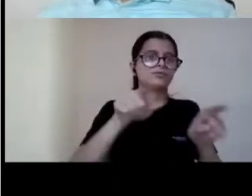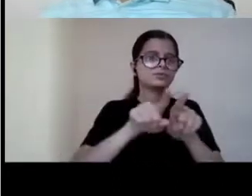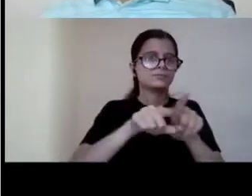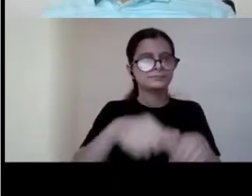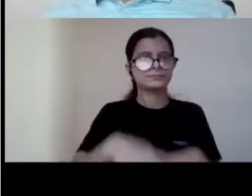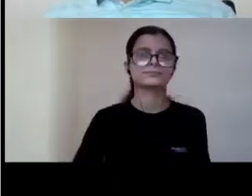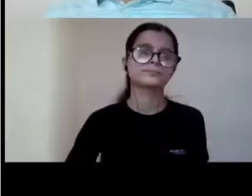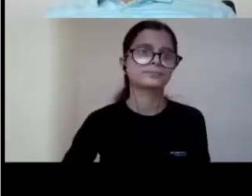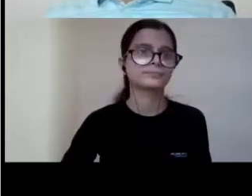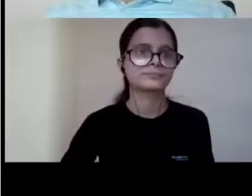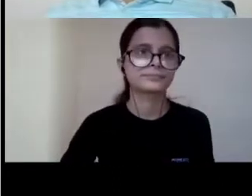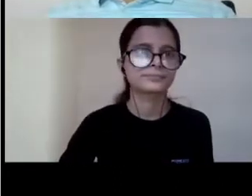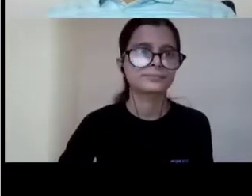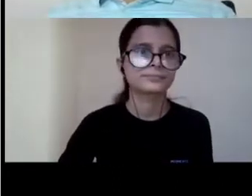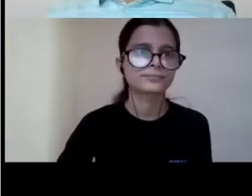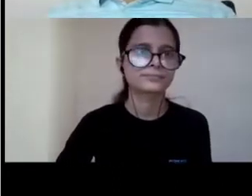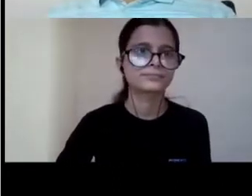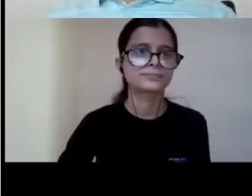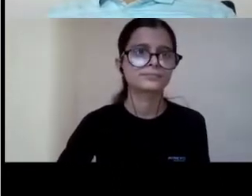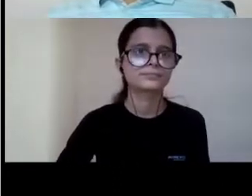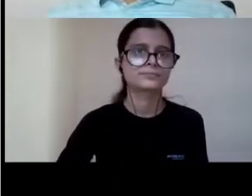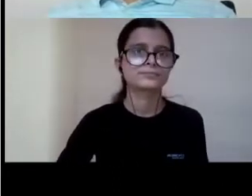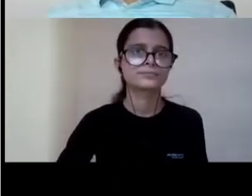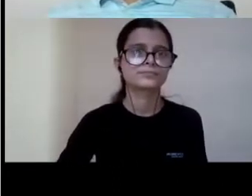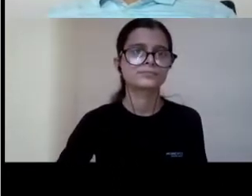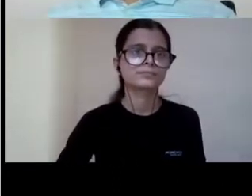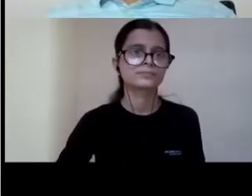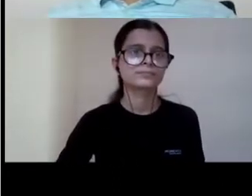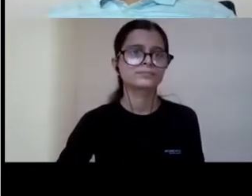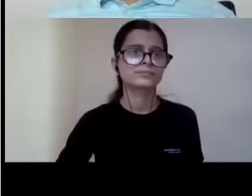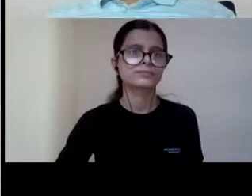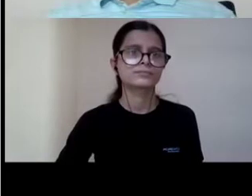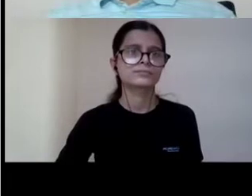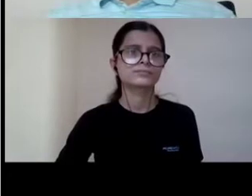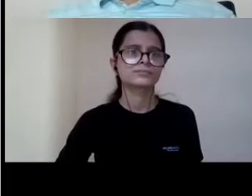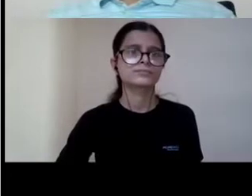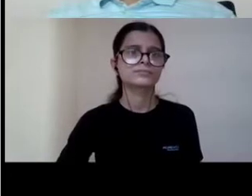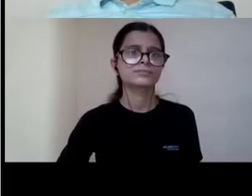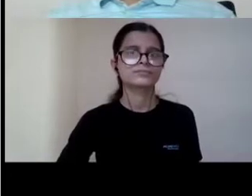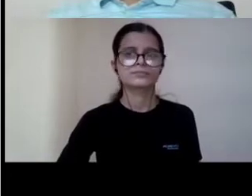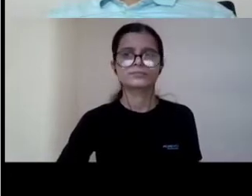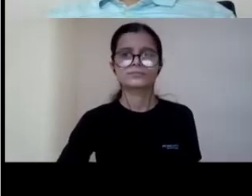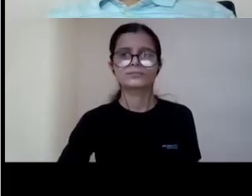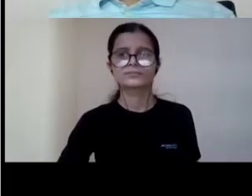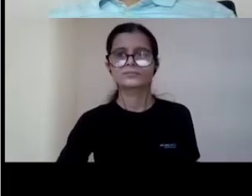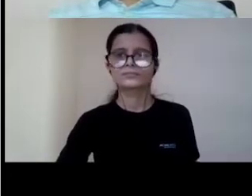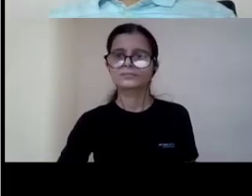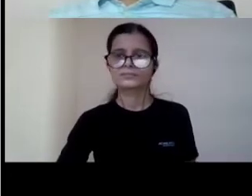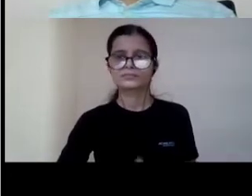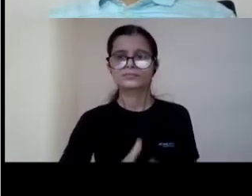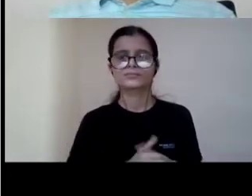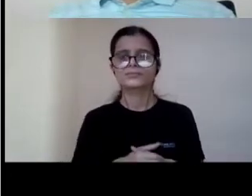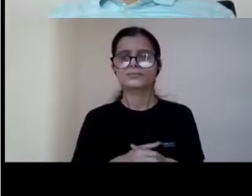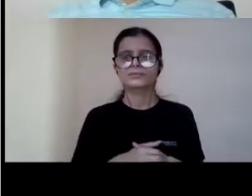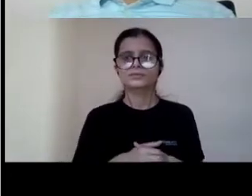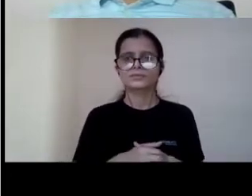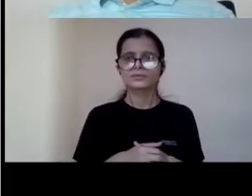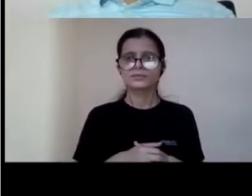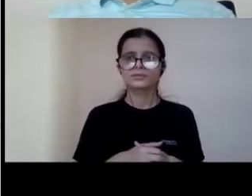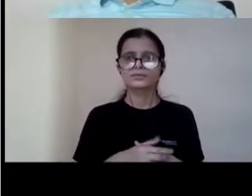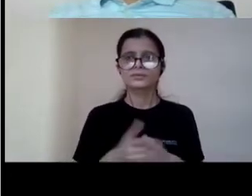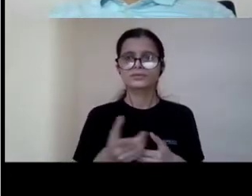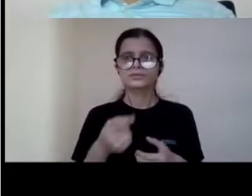so that's the um you can say the basic uh big relationship between what